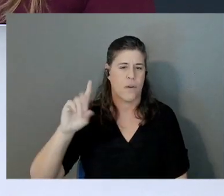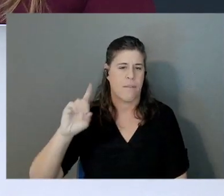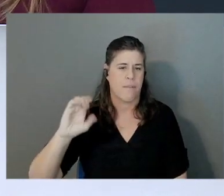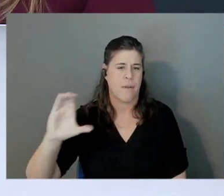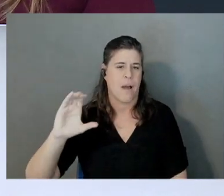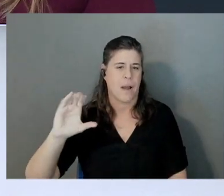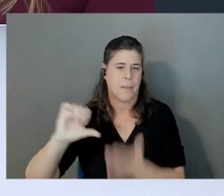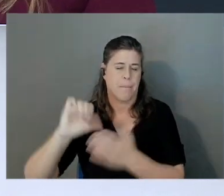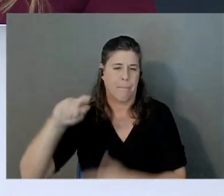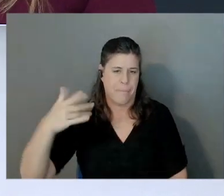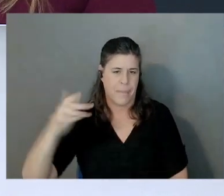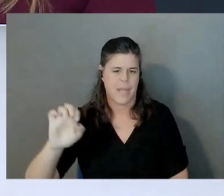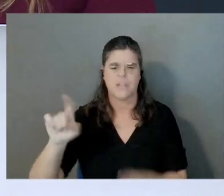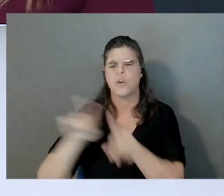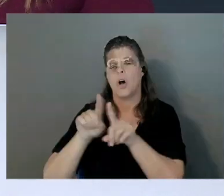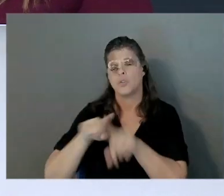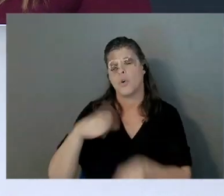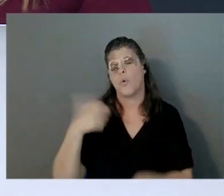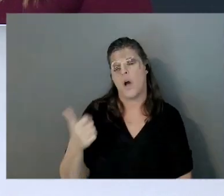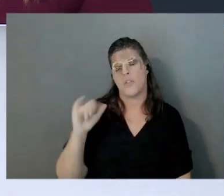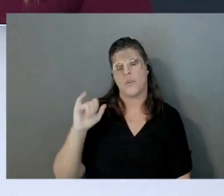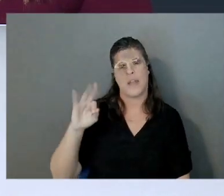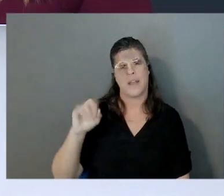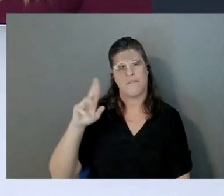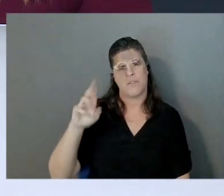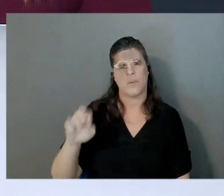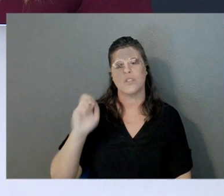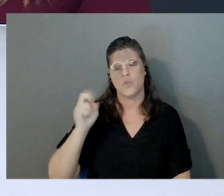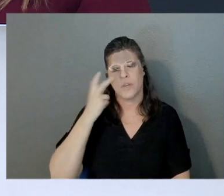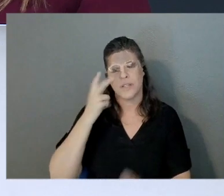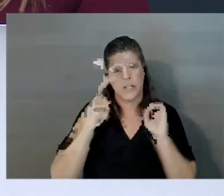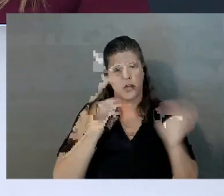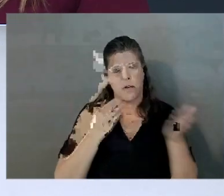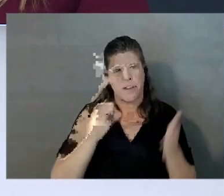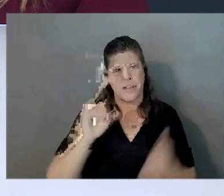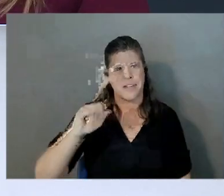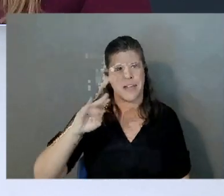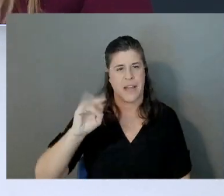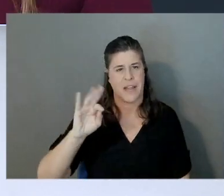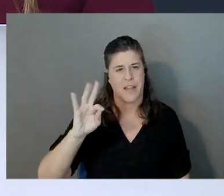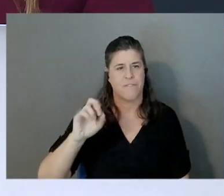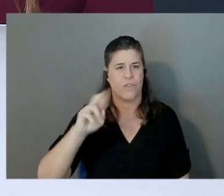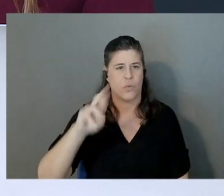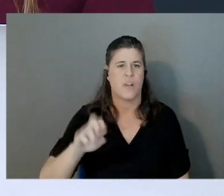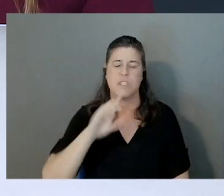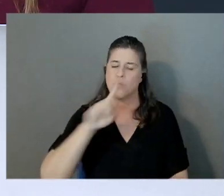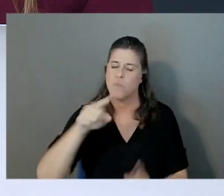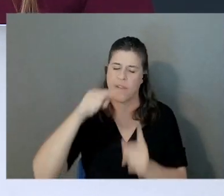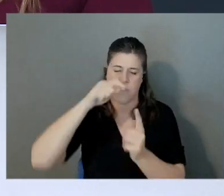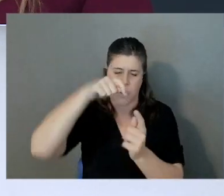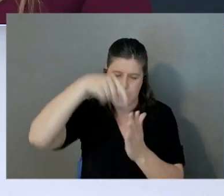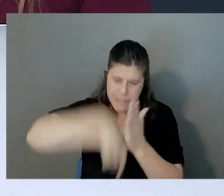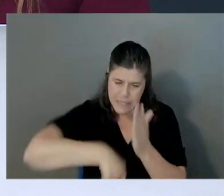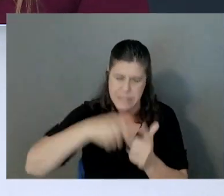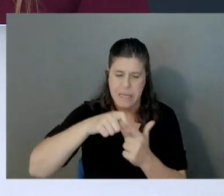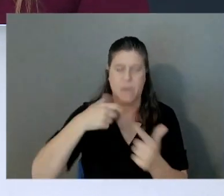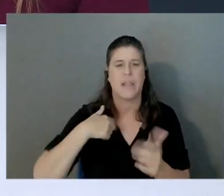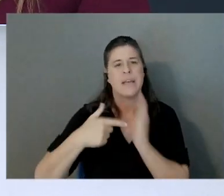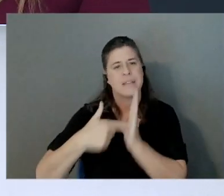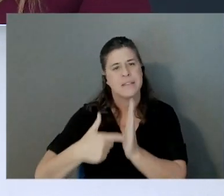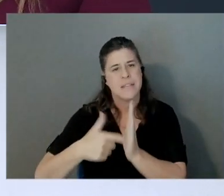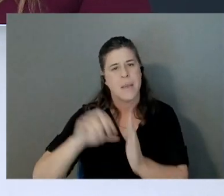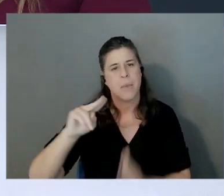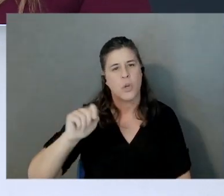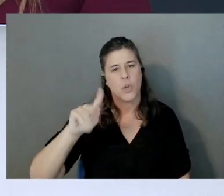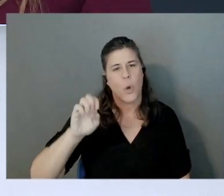inference options, you can also see the serverless inference. And it's pretty detailed. It has a sample notebook that Shelby just showed. So you can use that to get